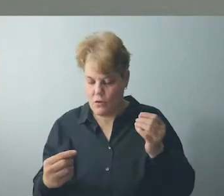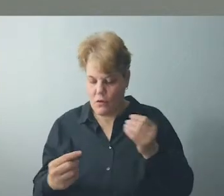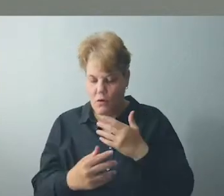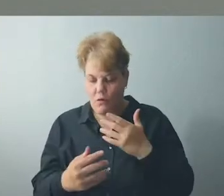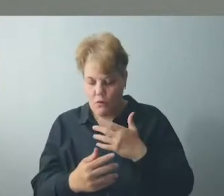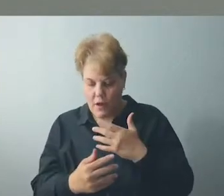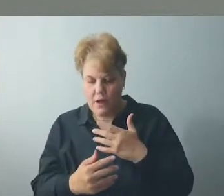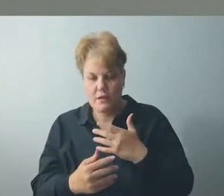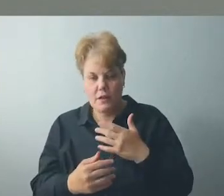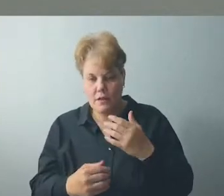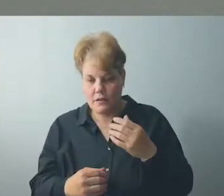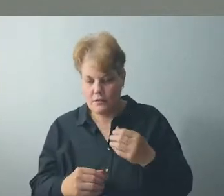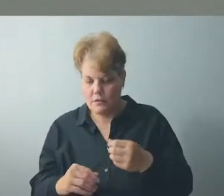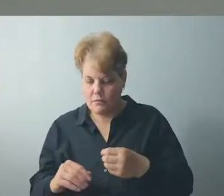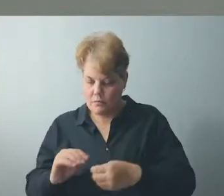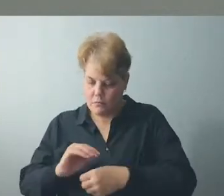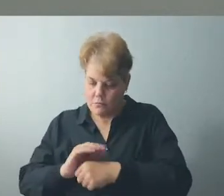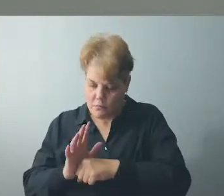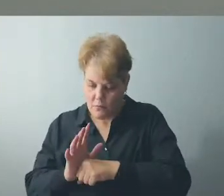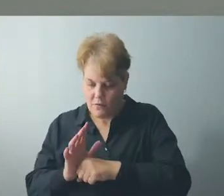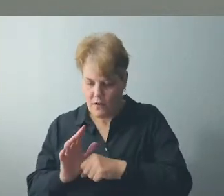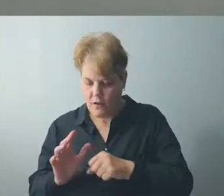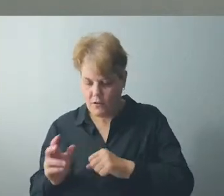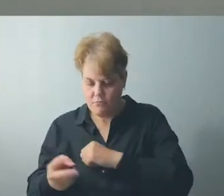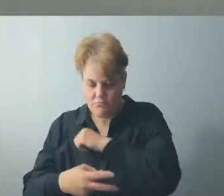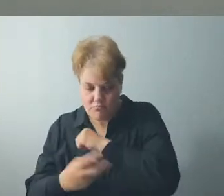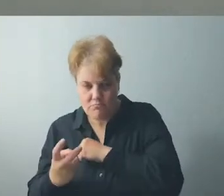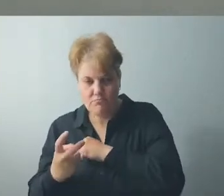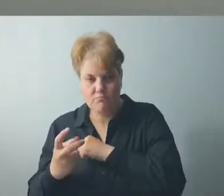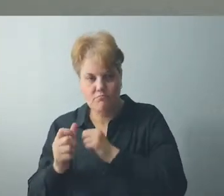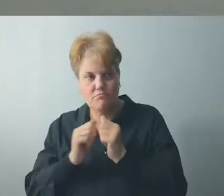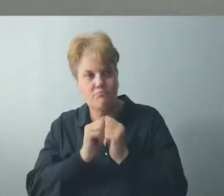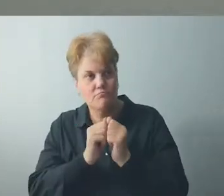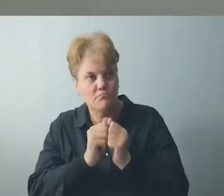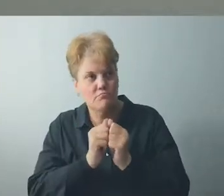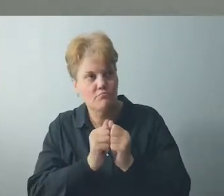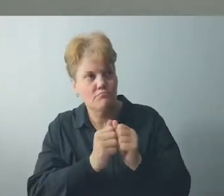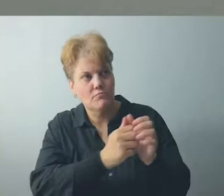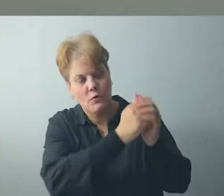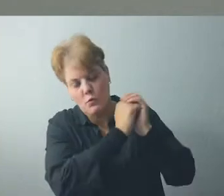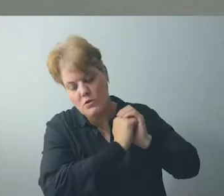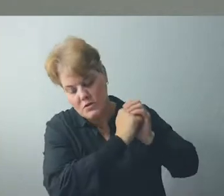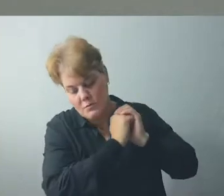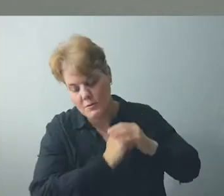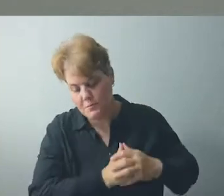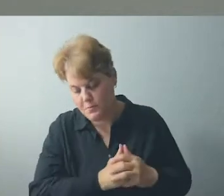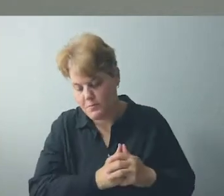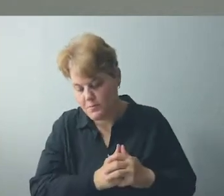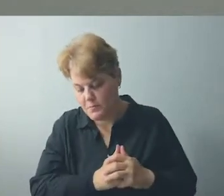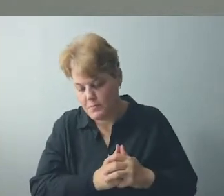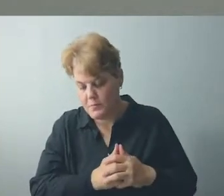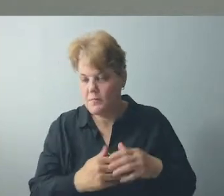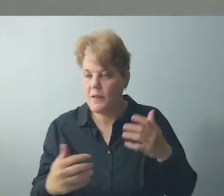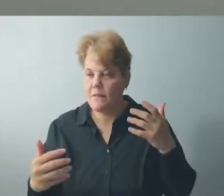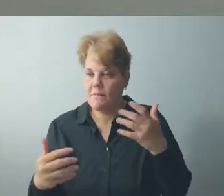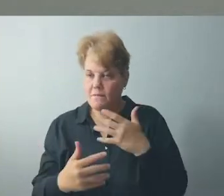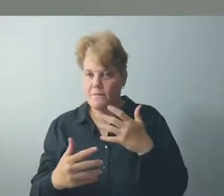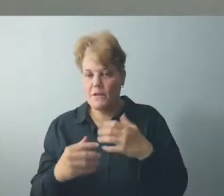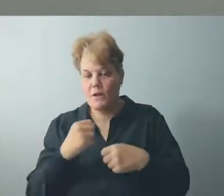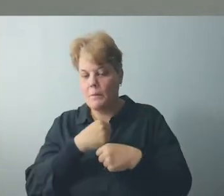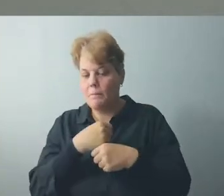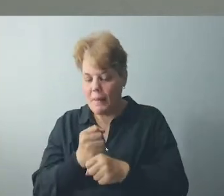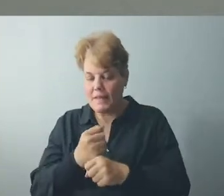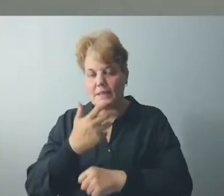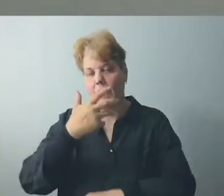Therefore, I want to learn to listen to God and listen to others. And I will want to learn to listen to others because I